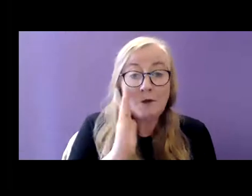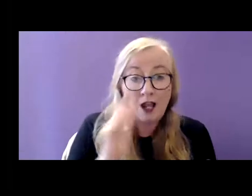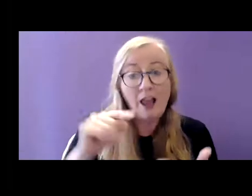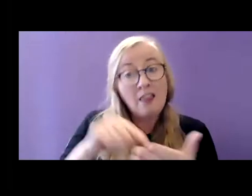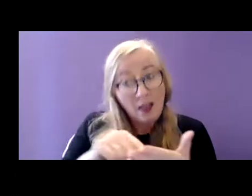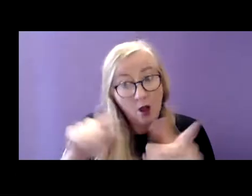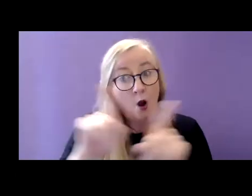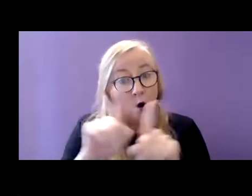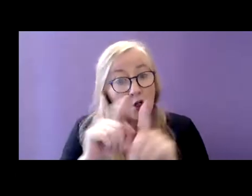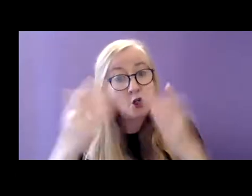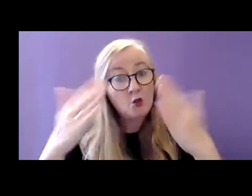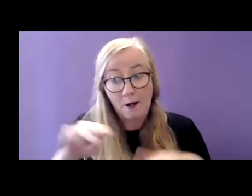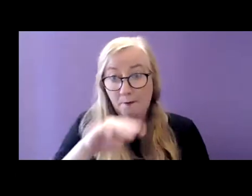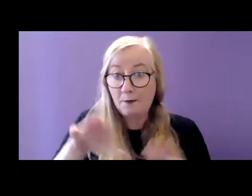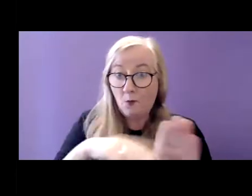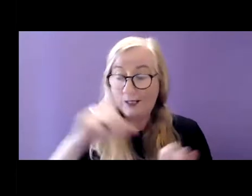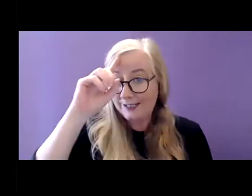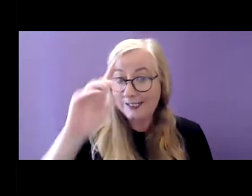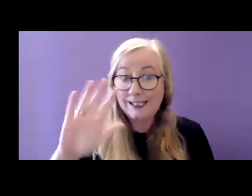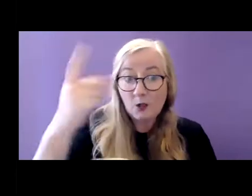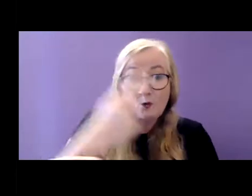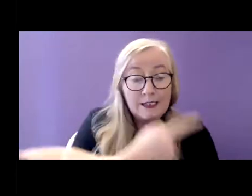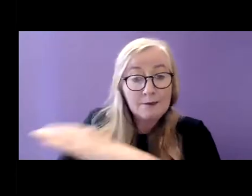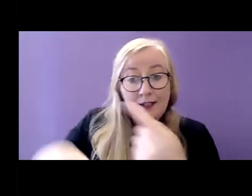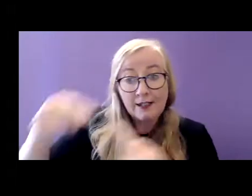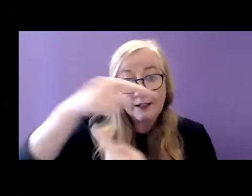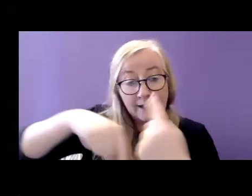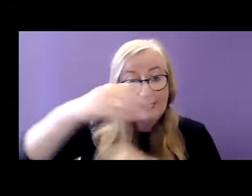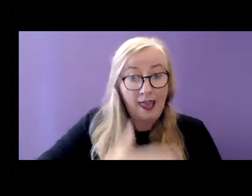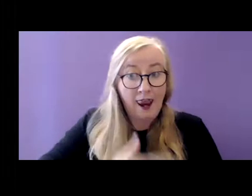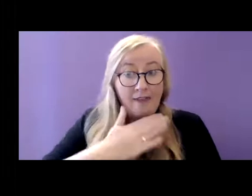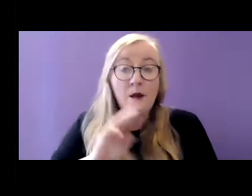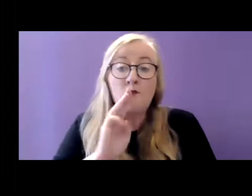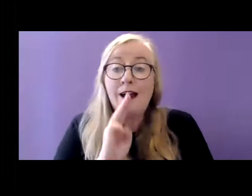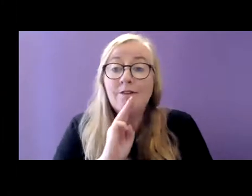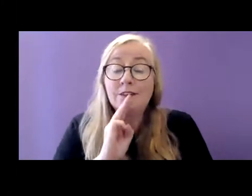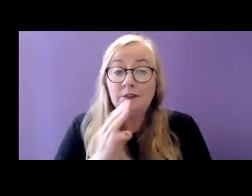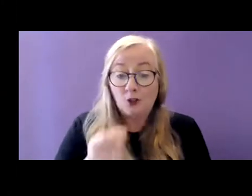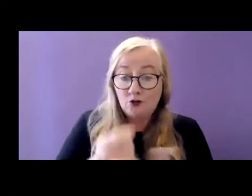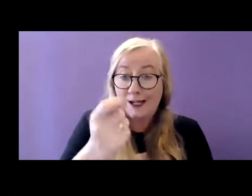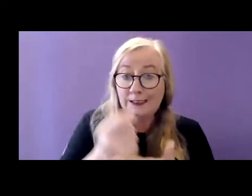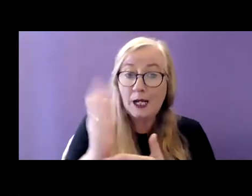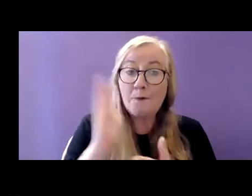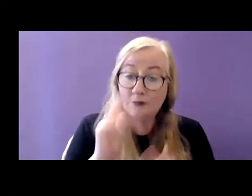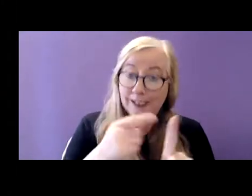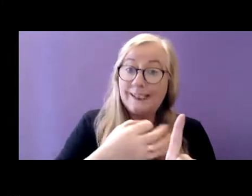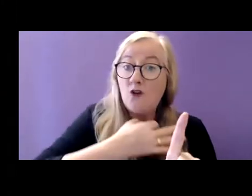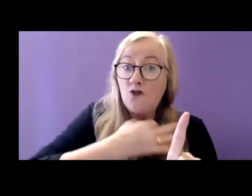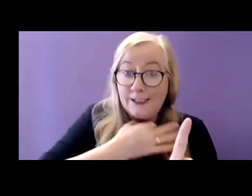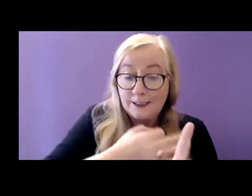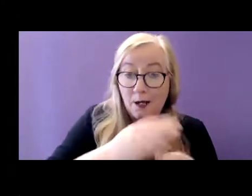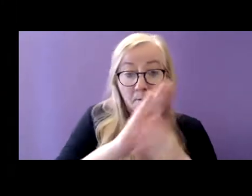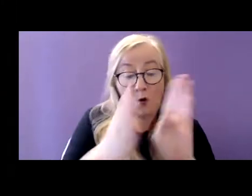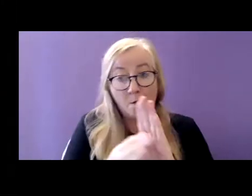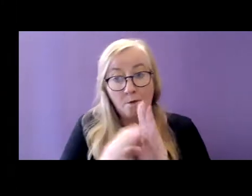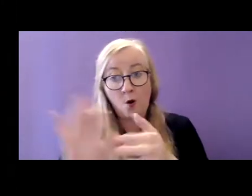the fact that people with an intellectual disability who are living in private rental accommodation are at risk of homelessness and